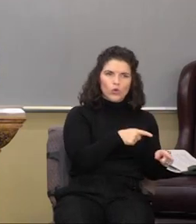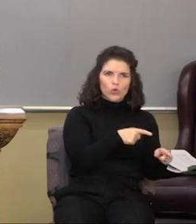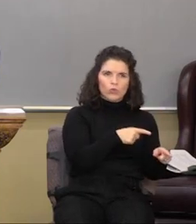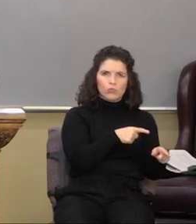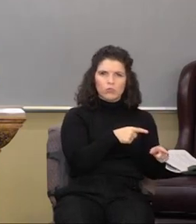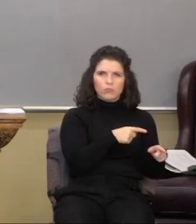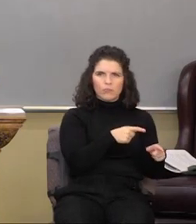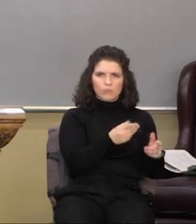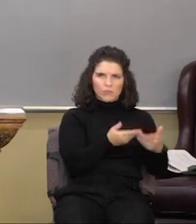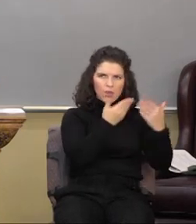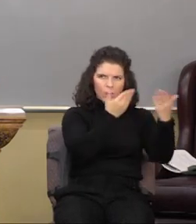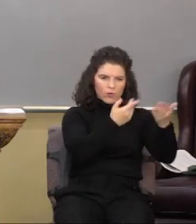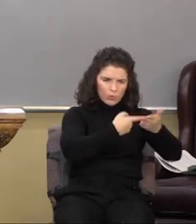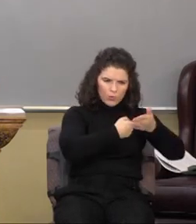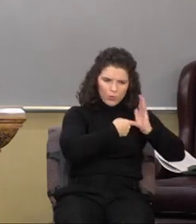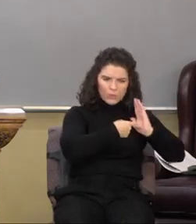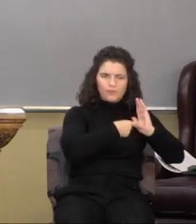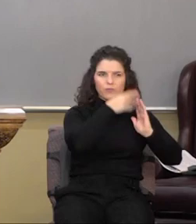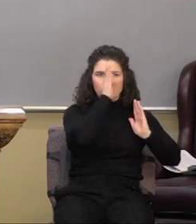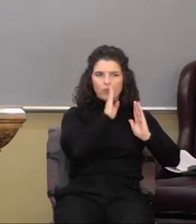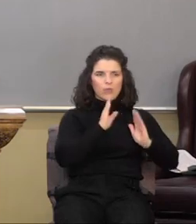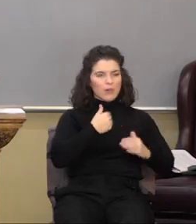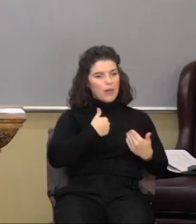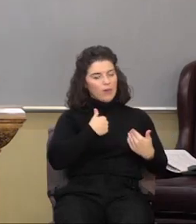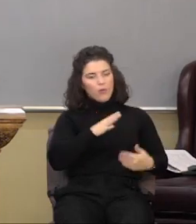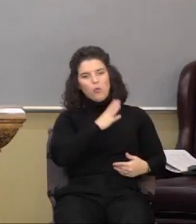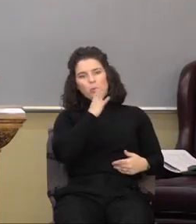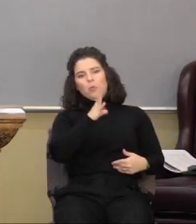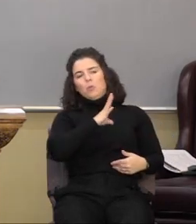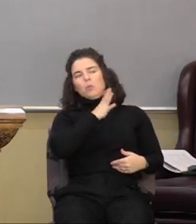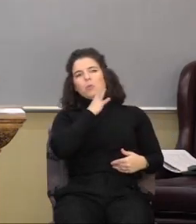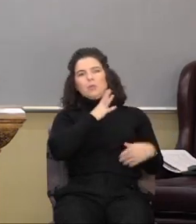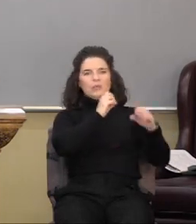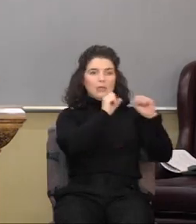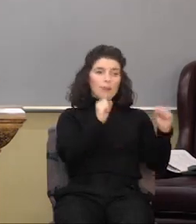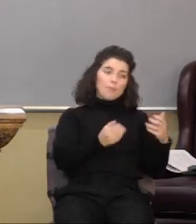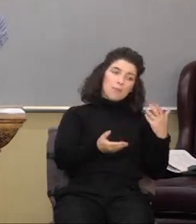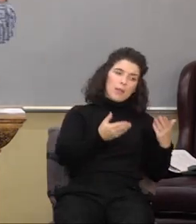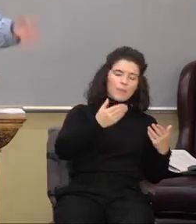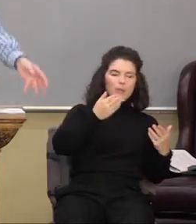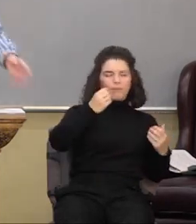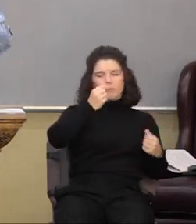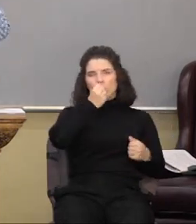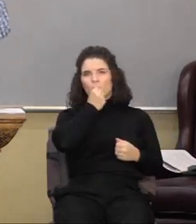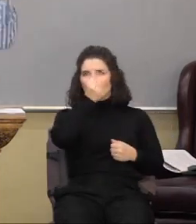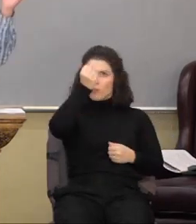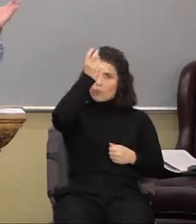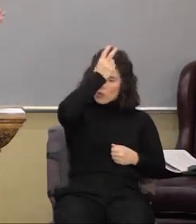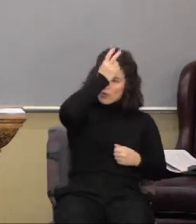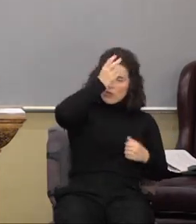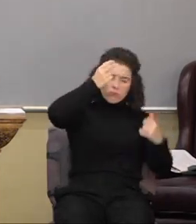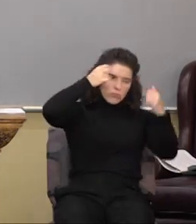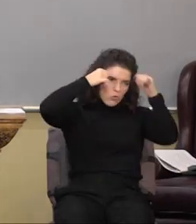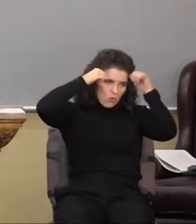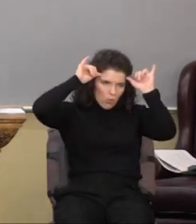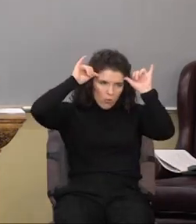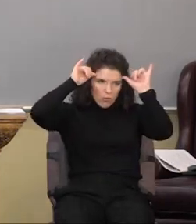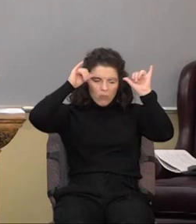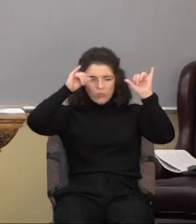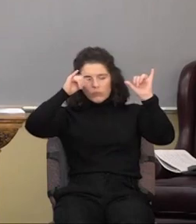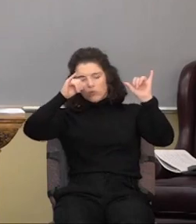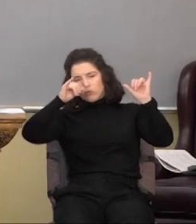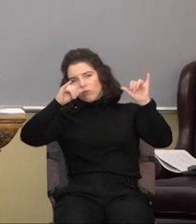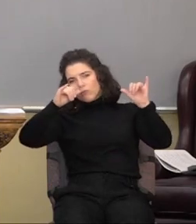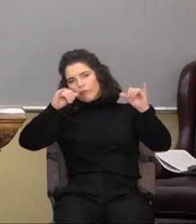required. Now, God had a very sophisticated system, maybe a bullock, maybe a goat, maybe a ram, maybe a dove, whatever. Anyway, there were